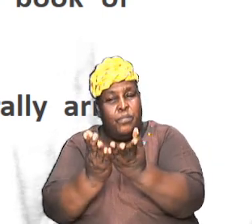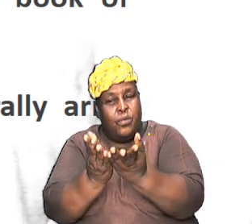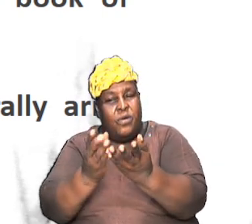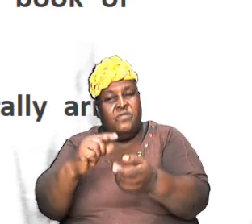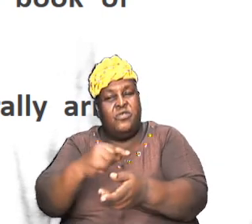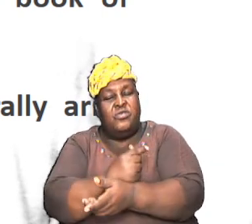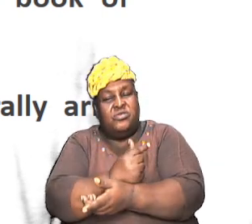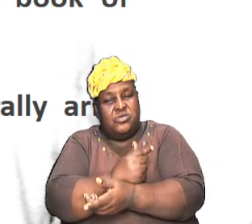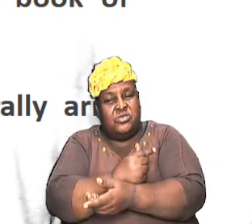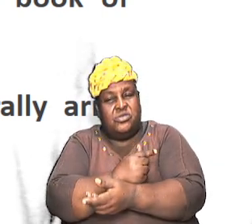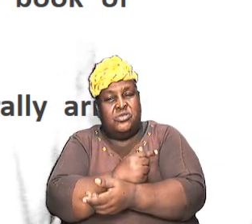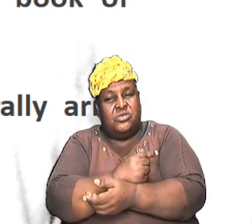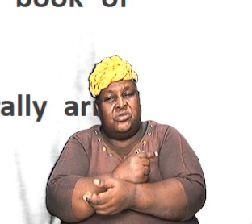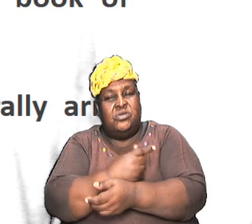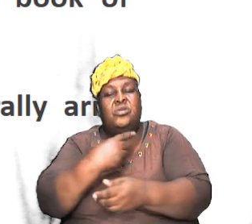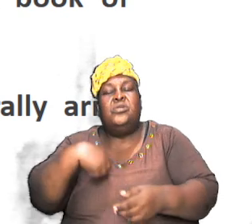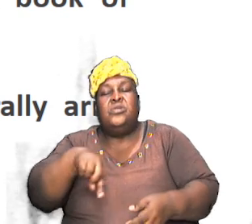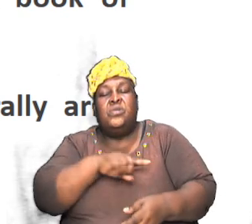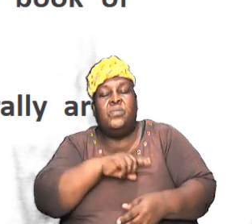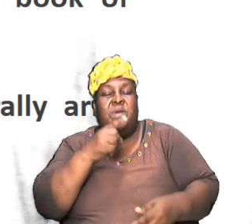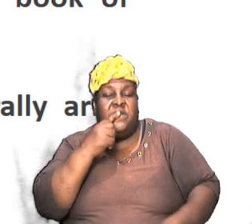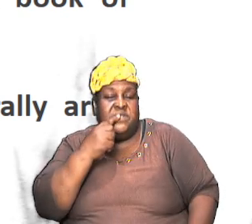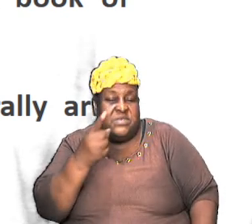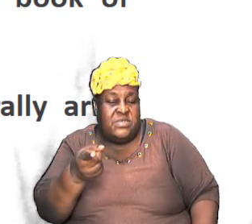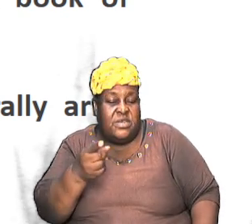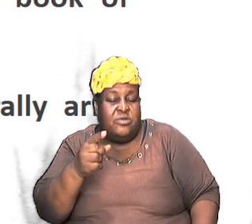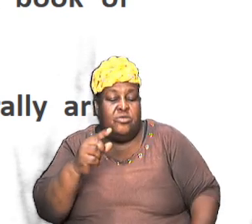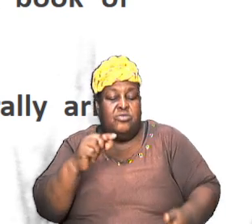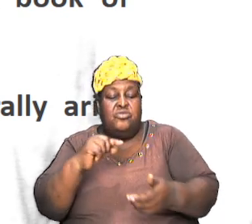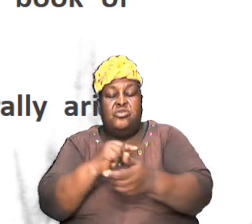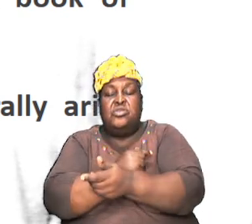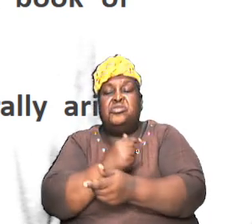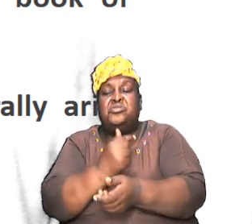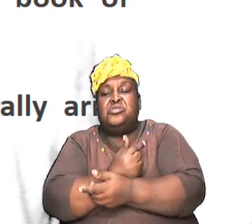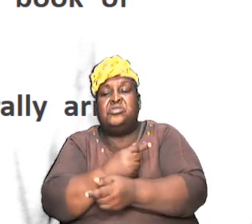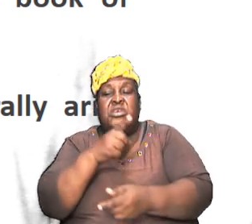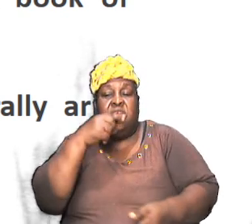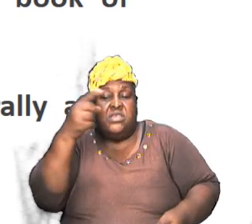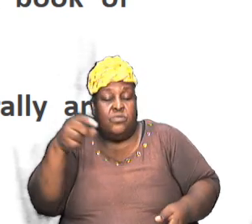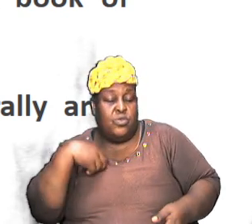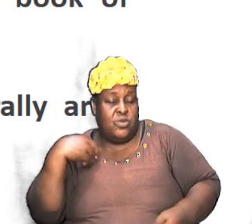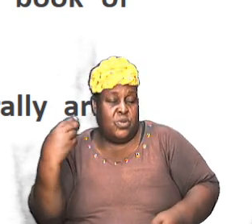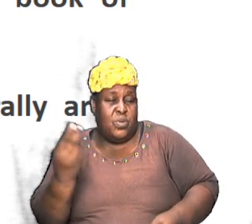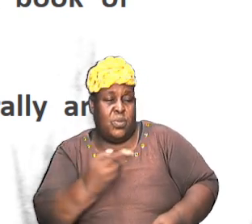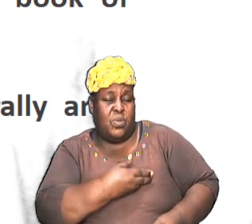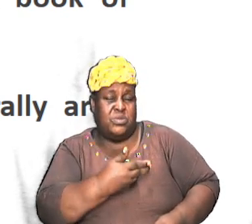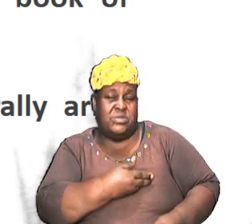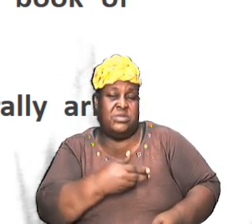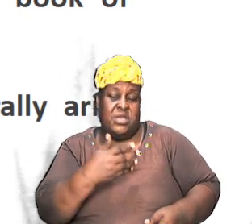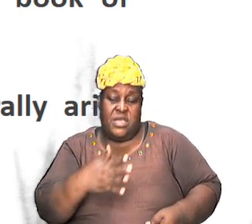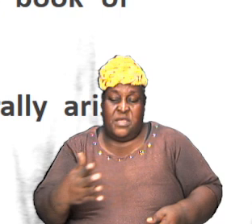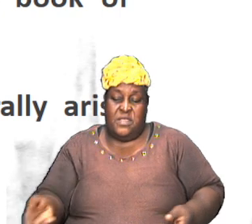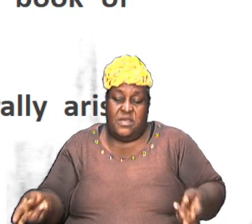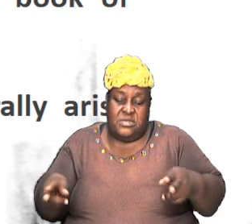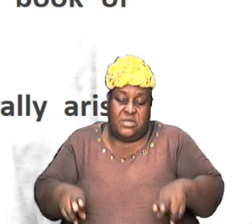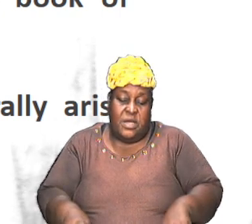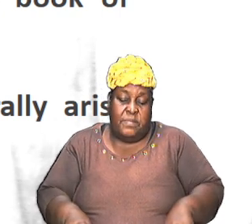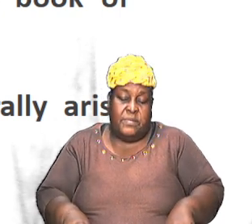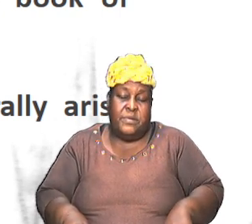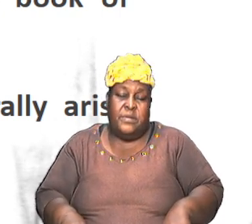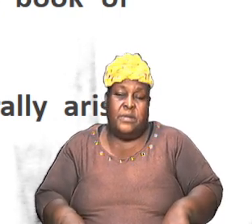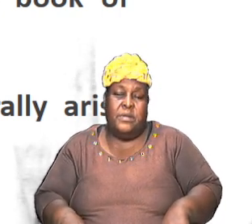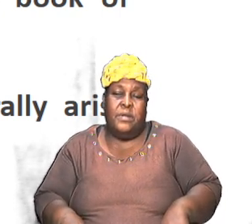book of Genesis and we had said that Genesis spoke to us about things that were happening there but